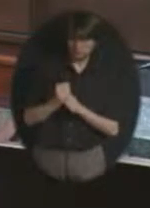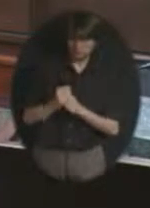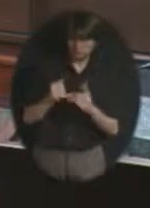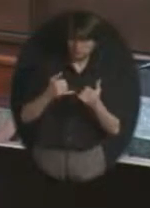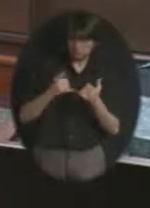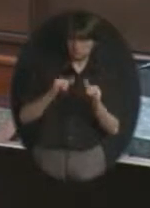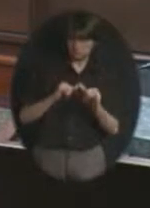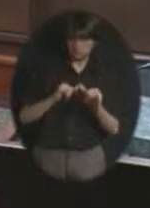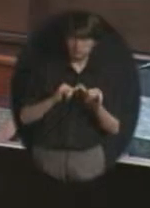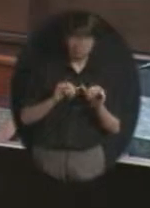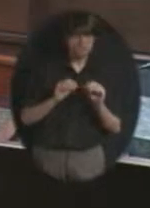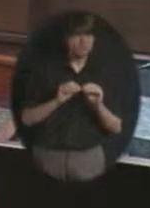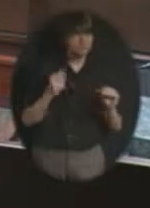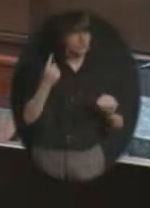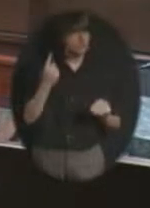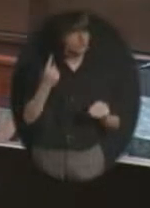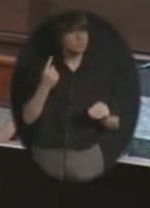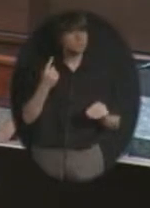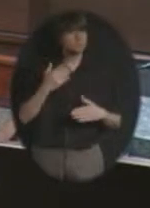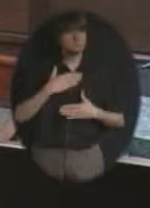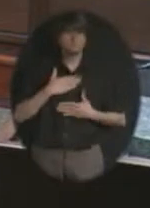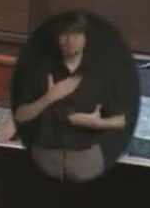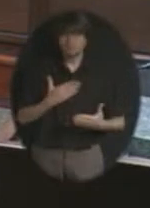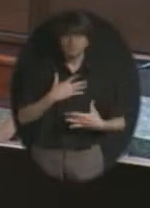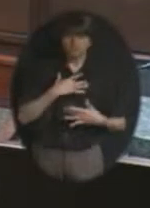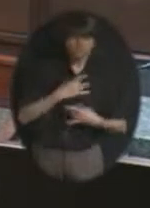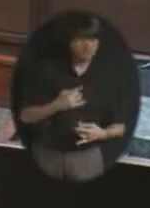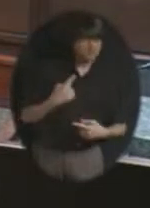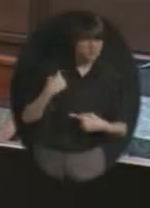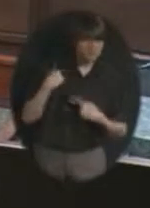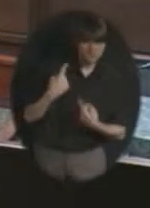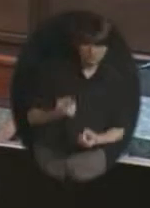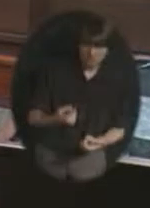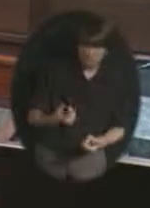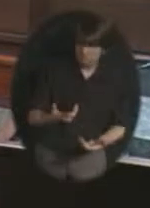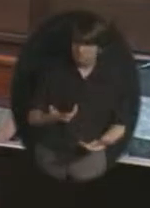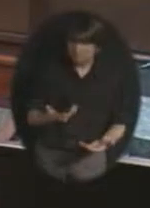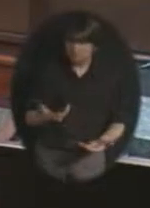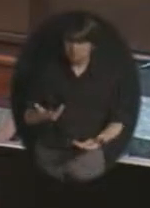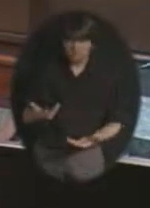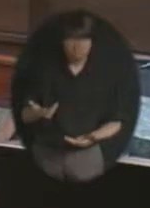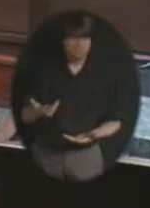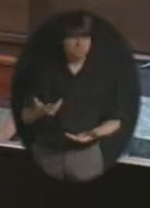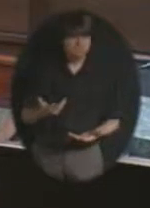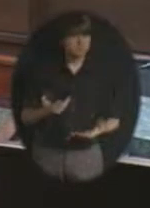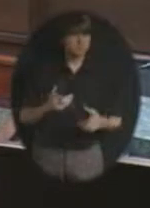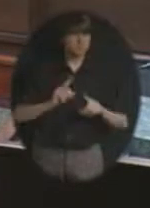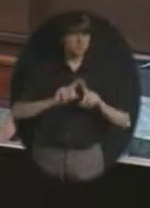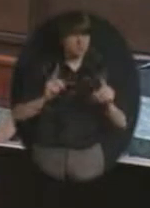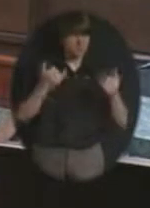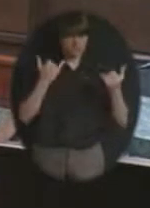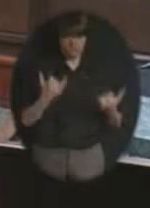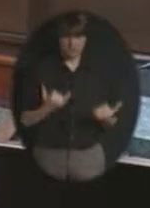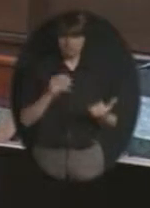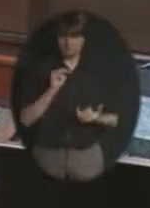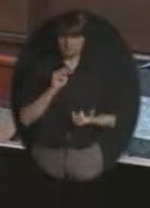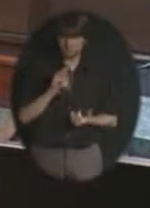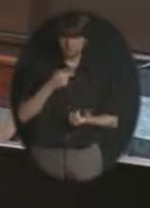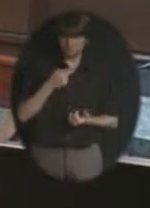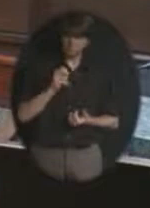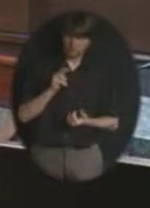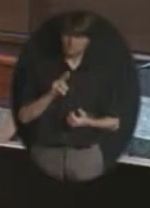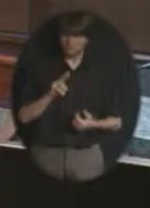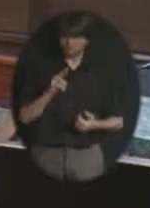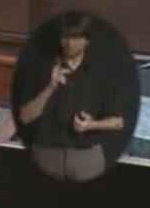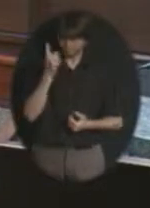one has expressed an interest to me at this point, although Mr. Parker is looking rather